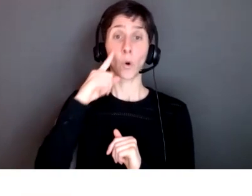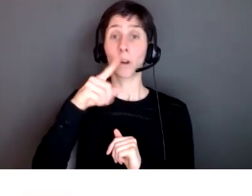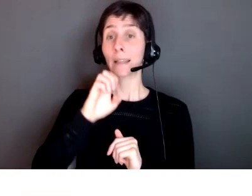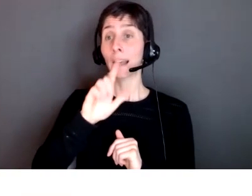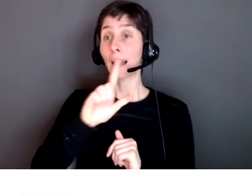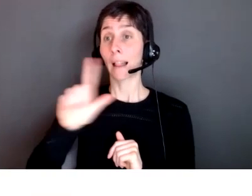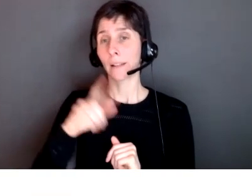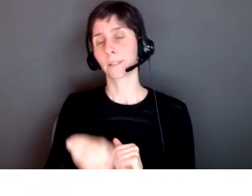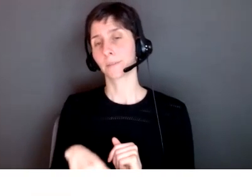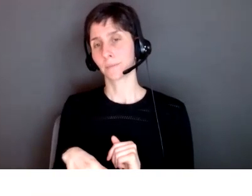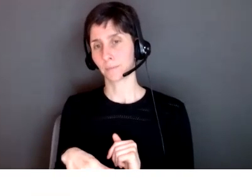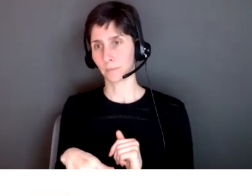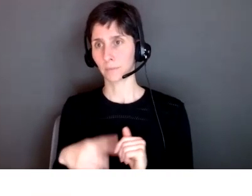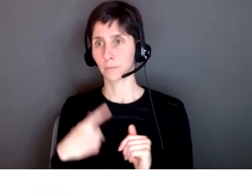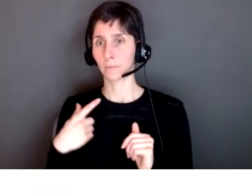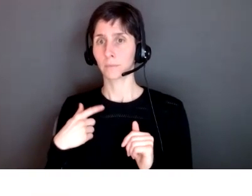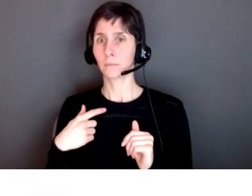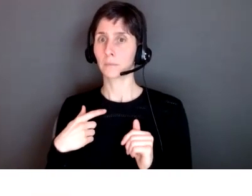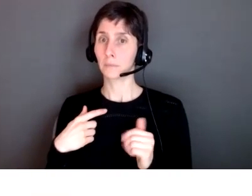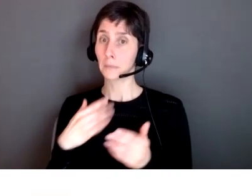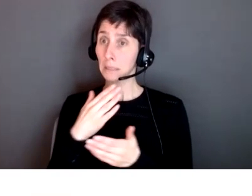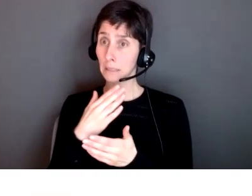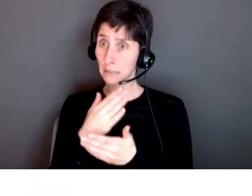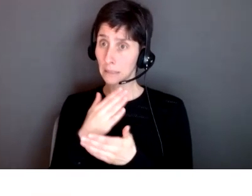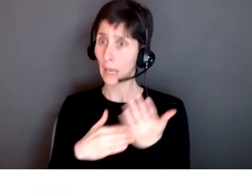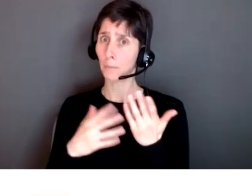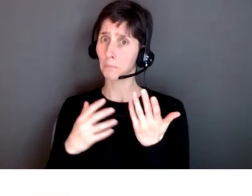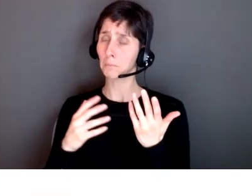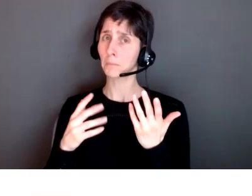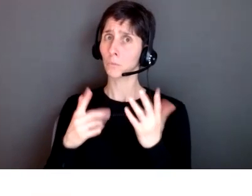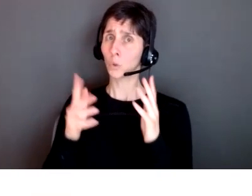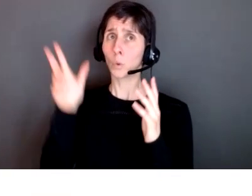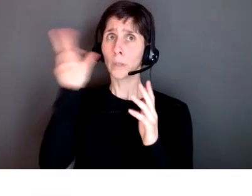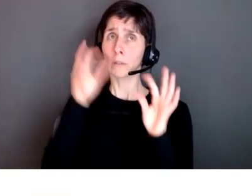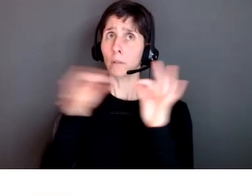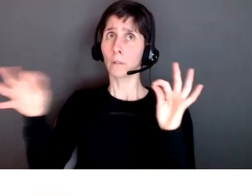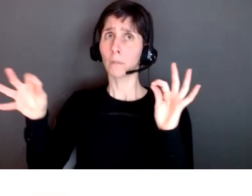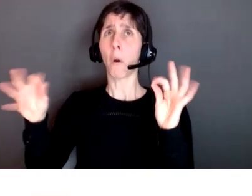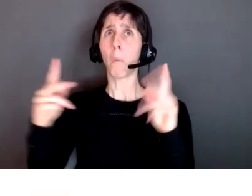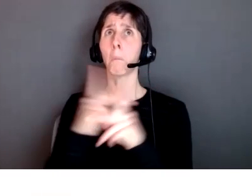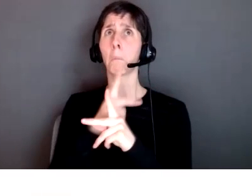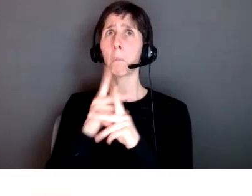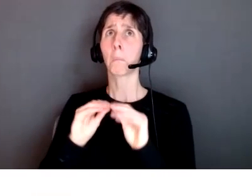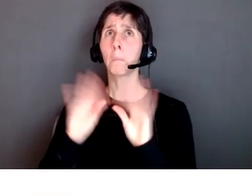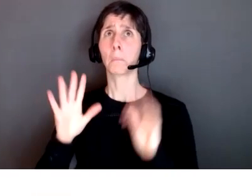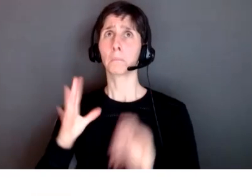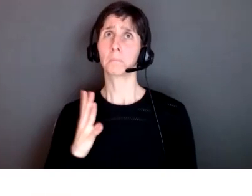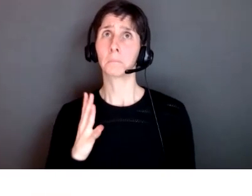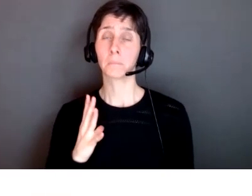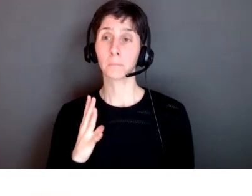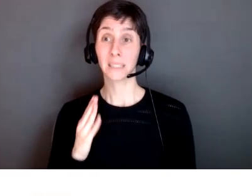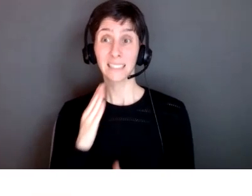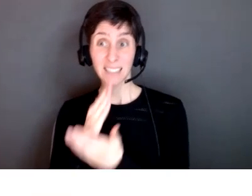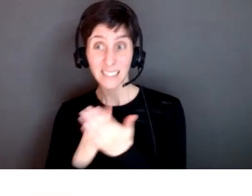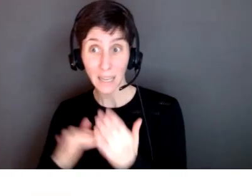it's very easy to figure figure out from context but there are some idioms that i have no idea